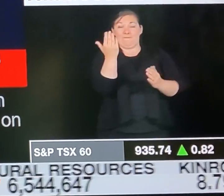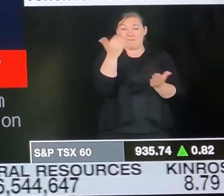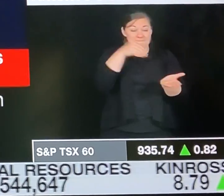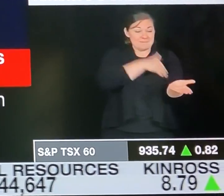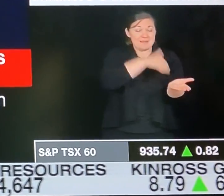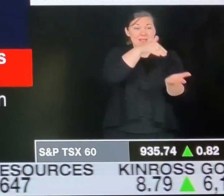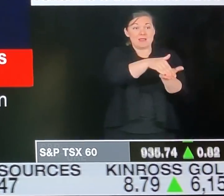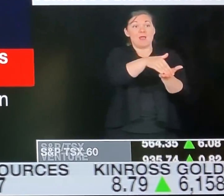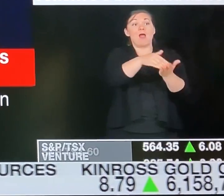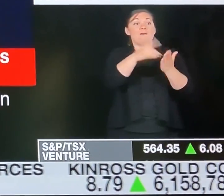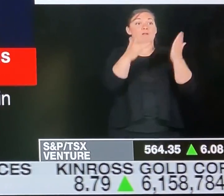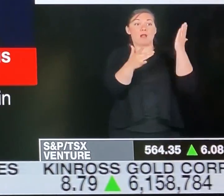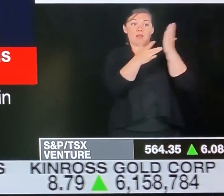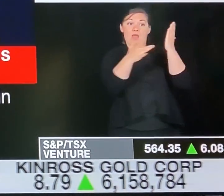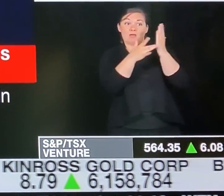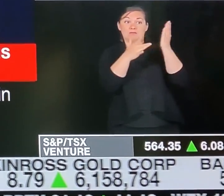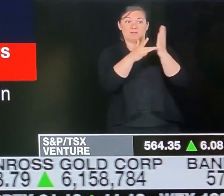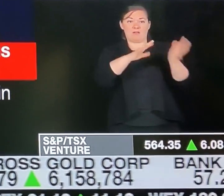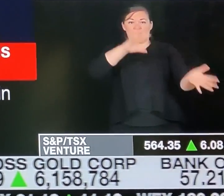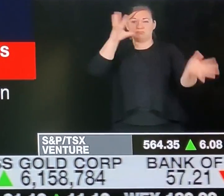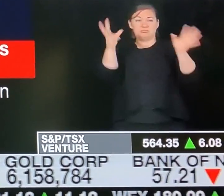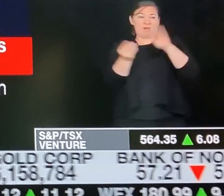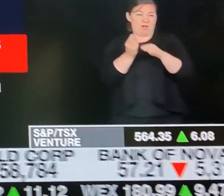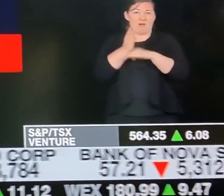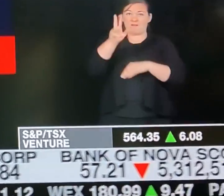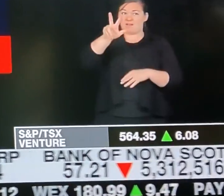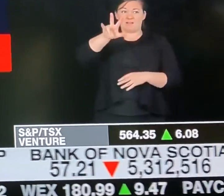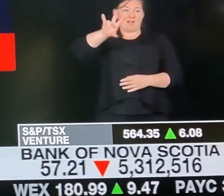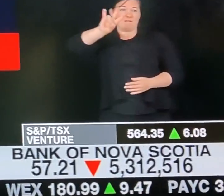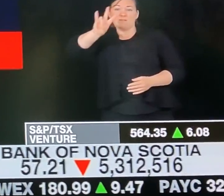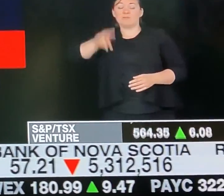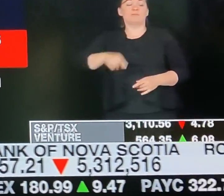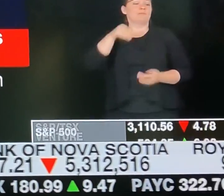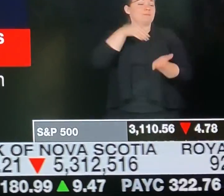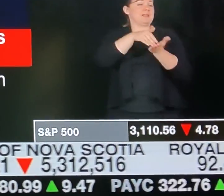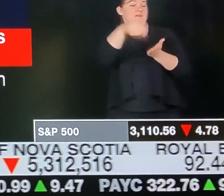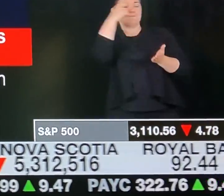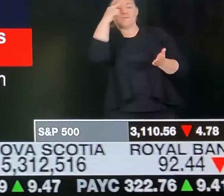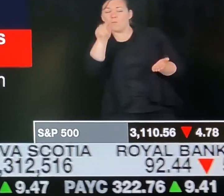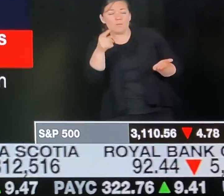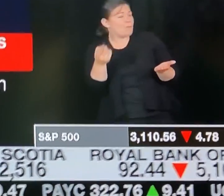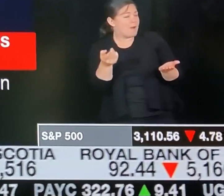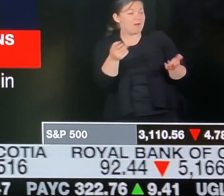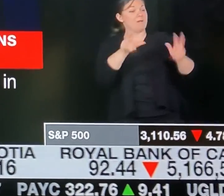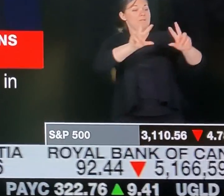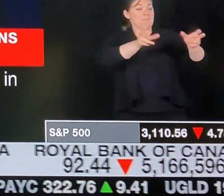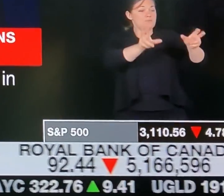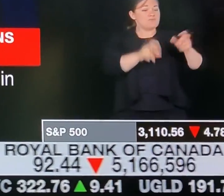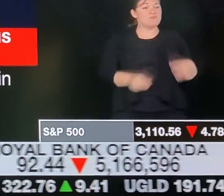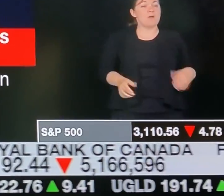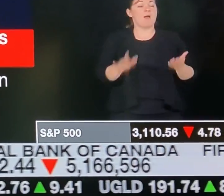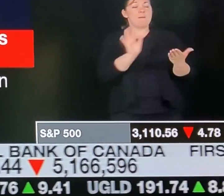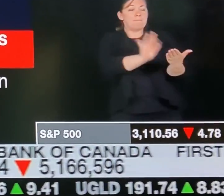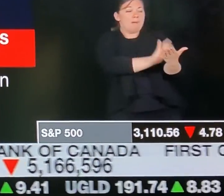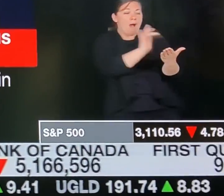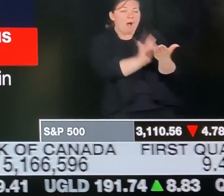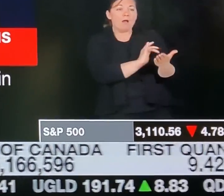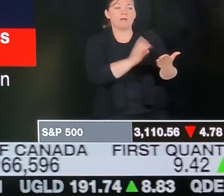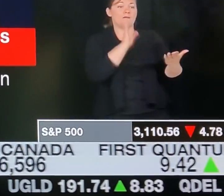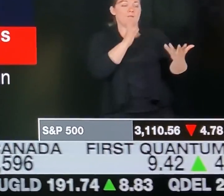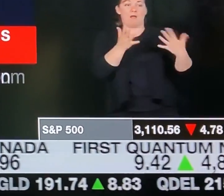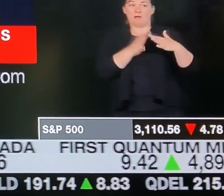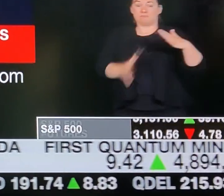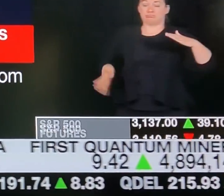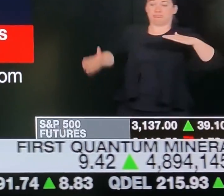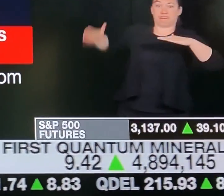keep kids safe. We're also increasing investment for special education and asking boards to ensure students with significant